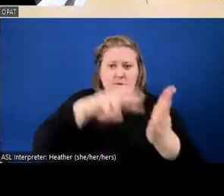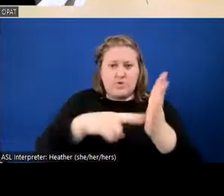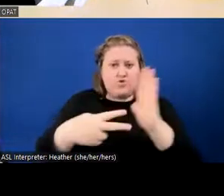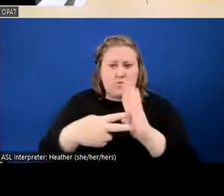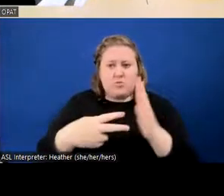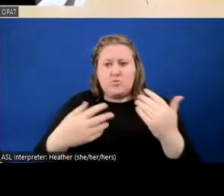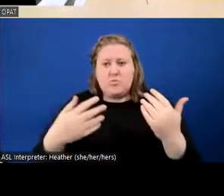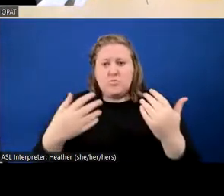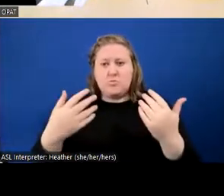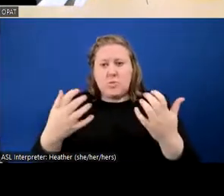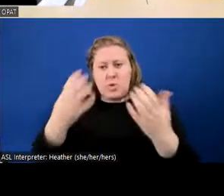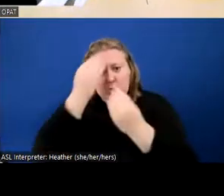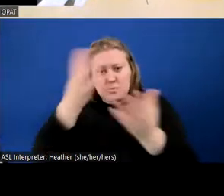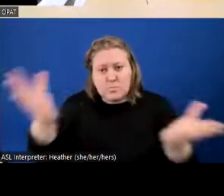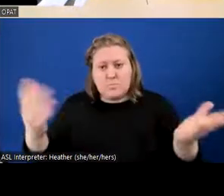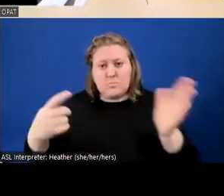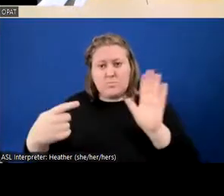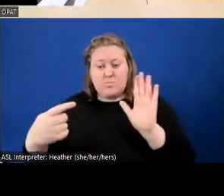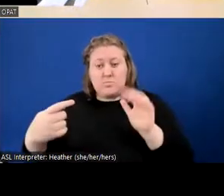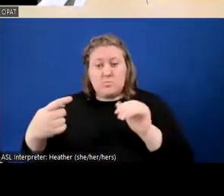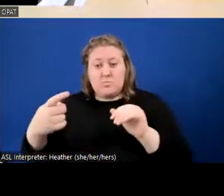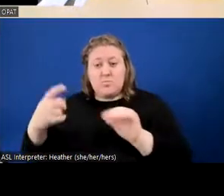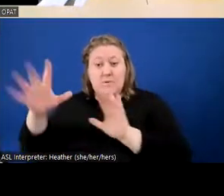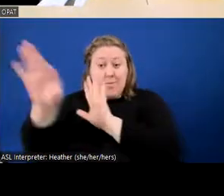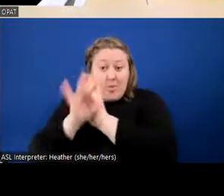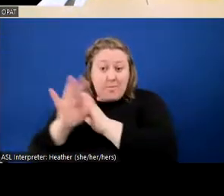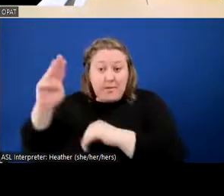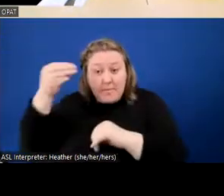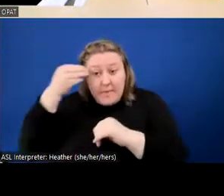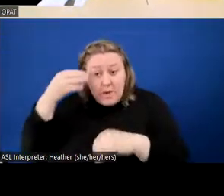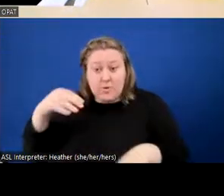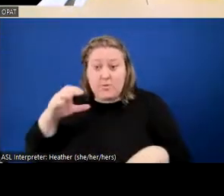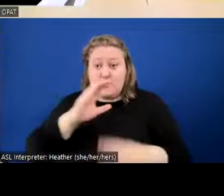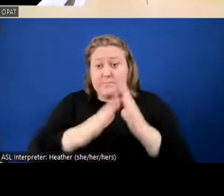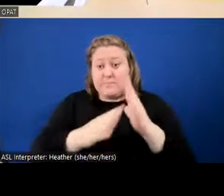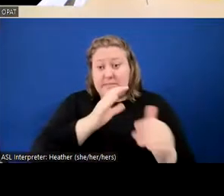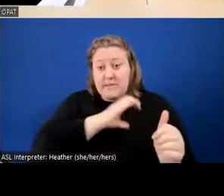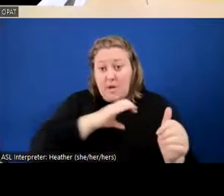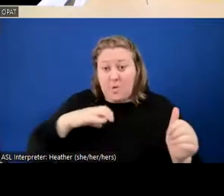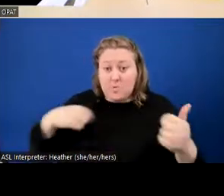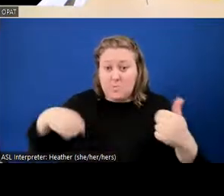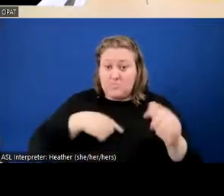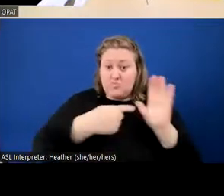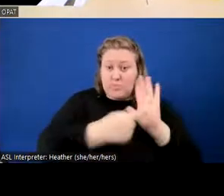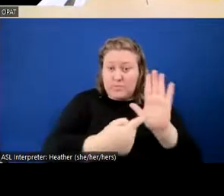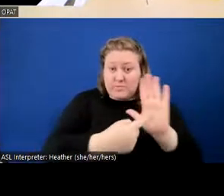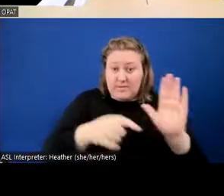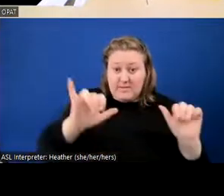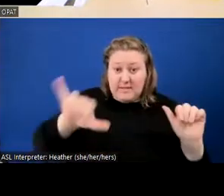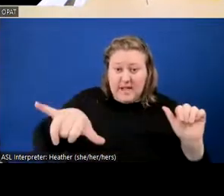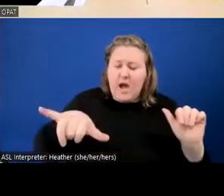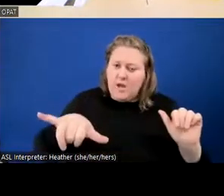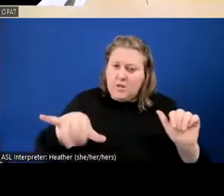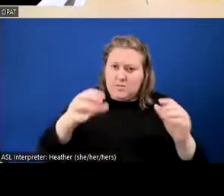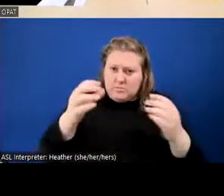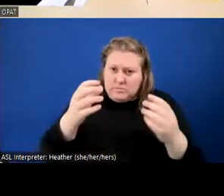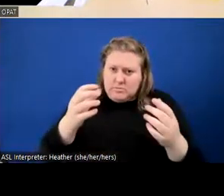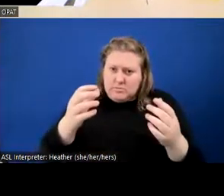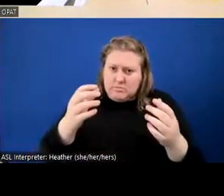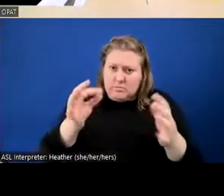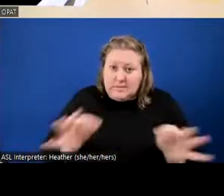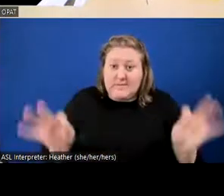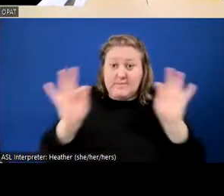representatives of the people appointed by the mayor and the city council, I think it's really important for everyone